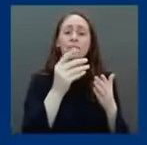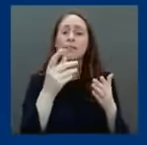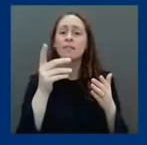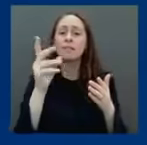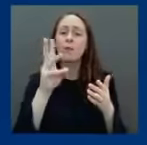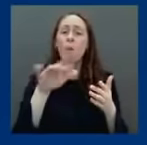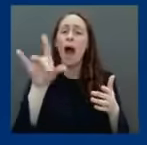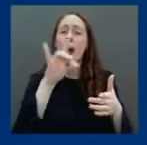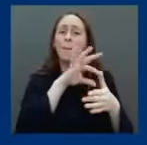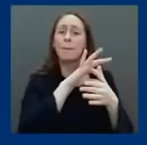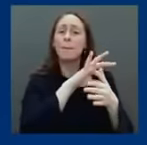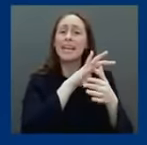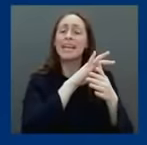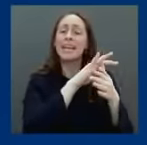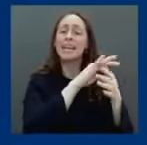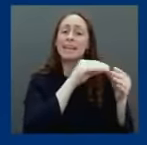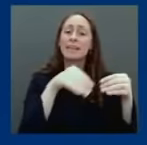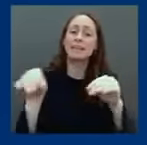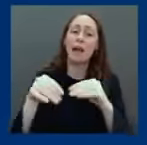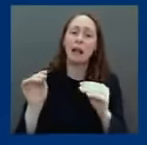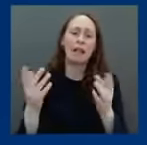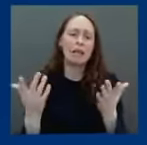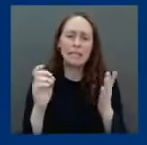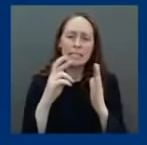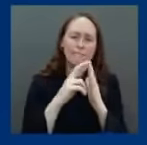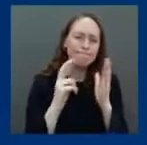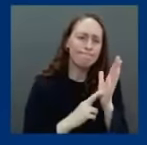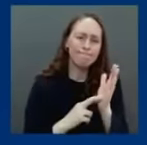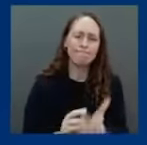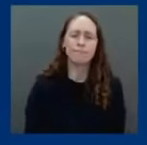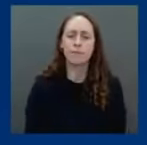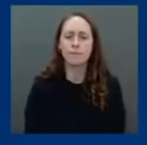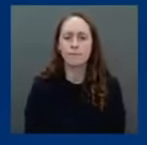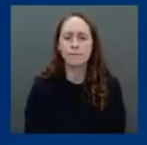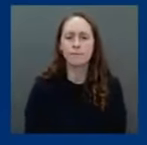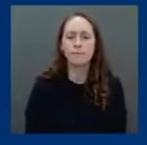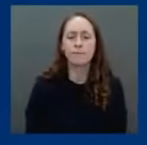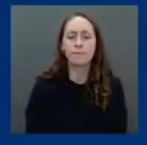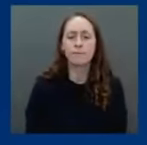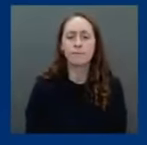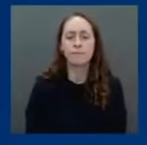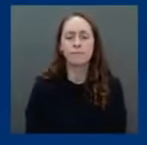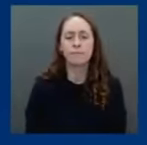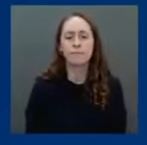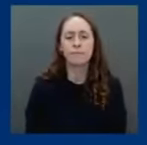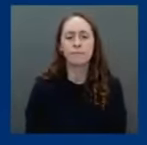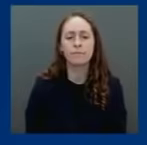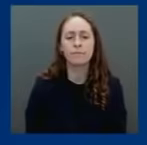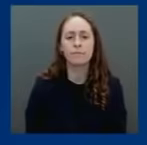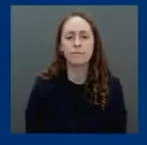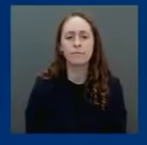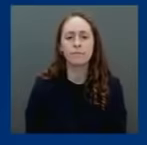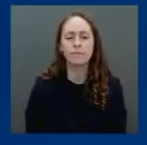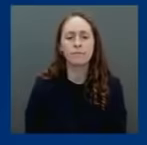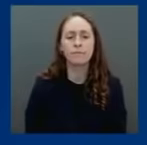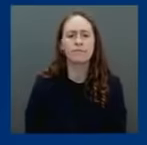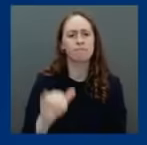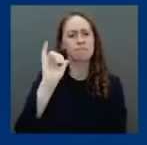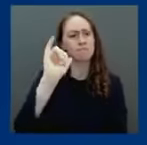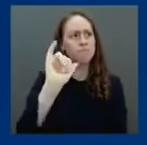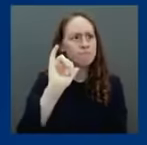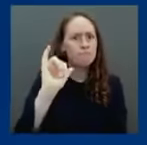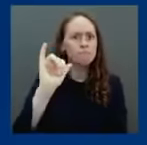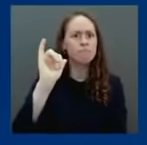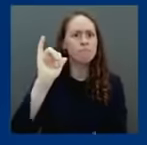reservoir that very likely infected camels and camels to human. That also provides public health guidelines for the